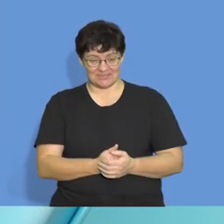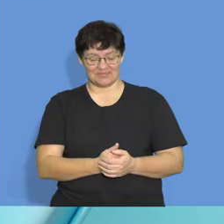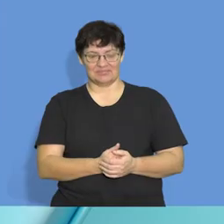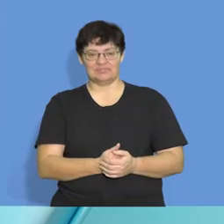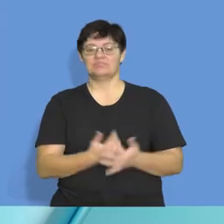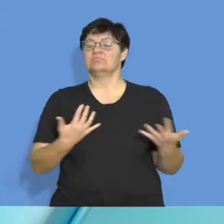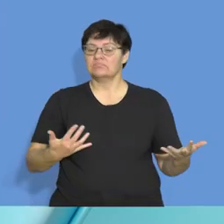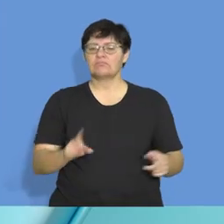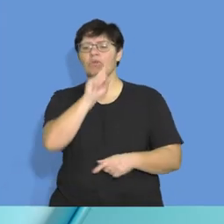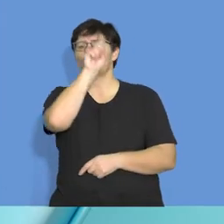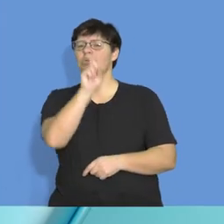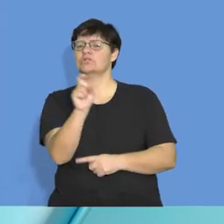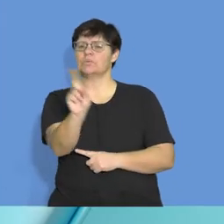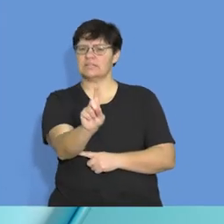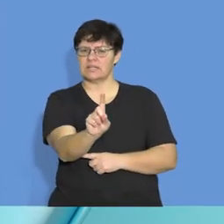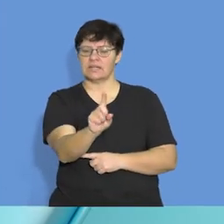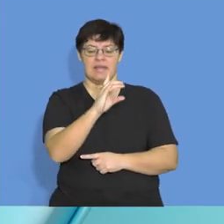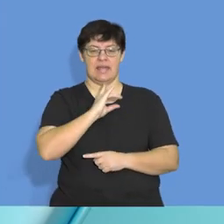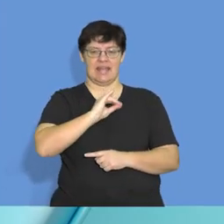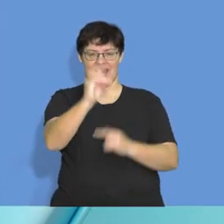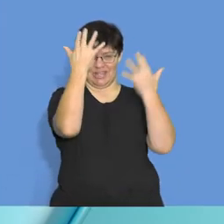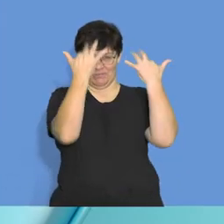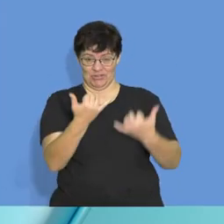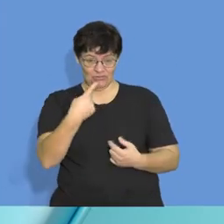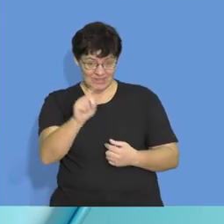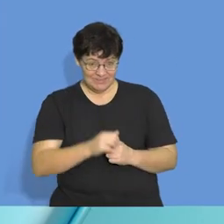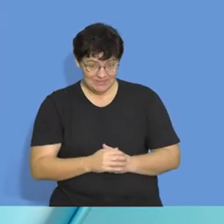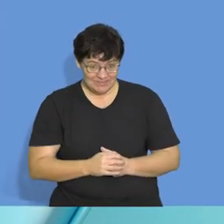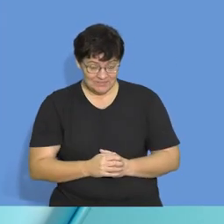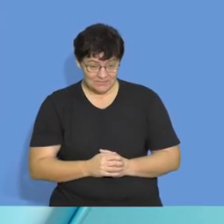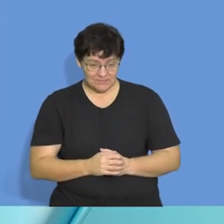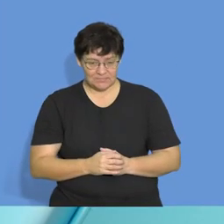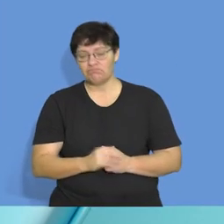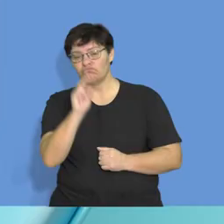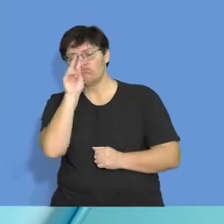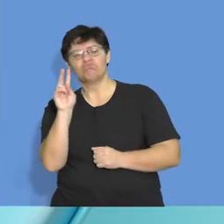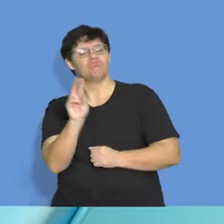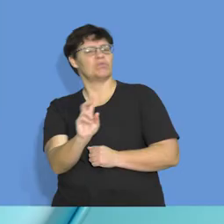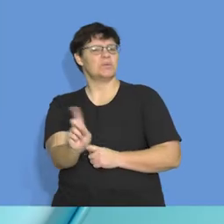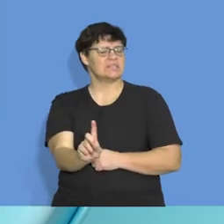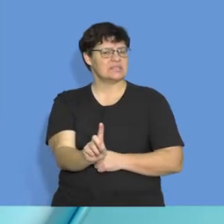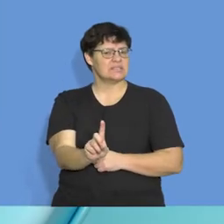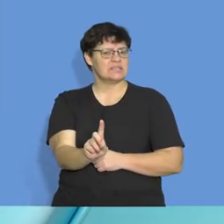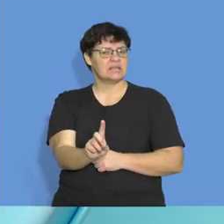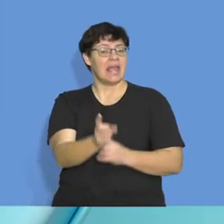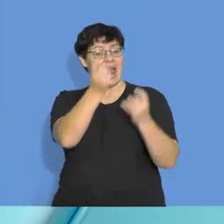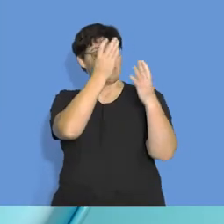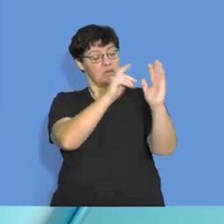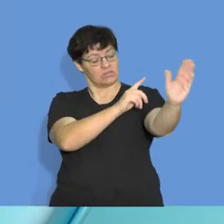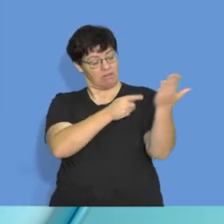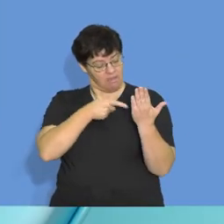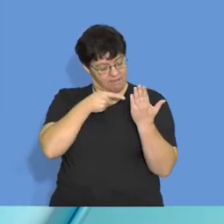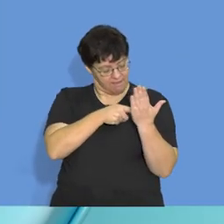We're busy with a question on cash budgets. We've seen how we had to use information